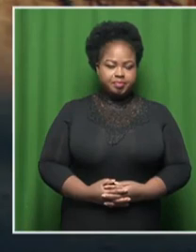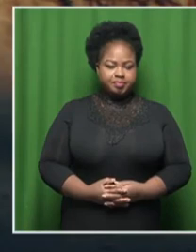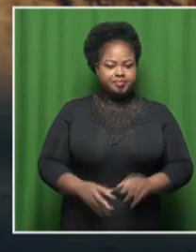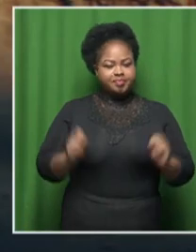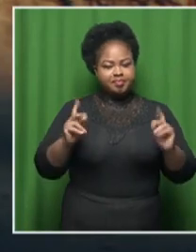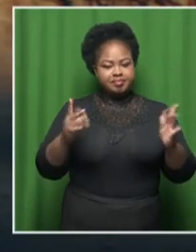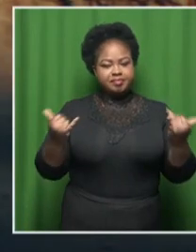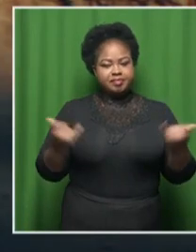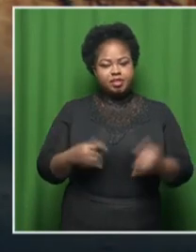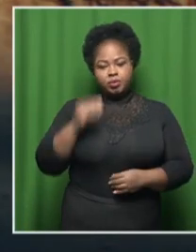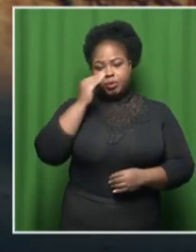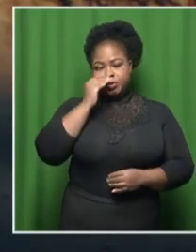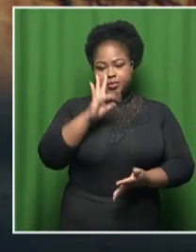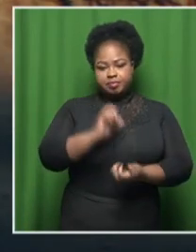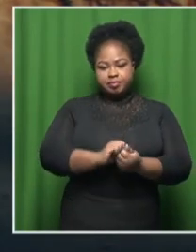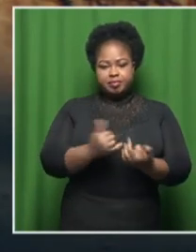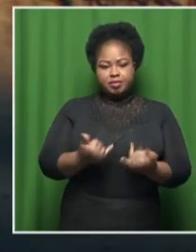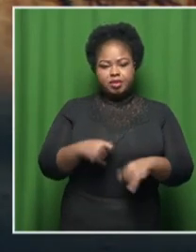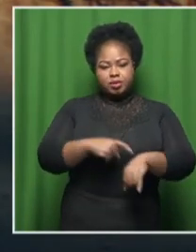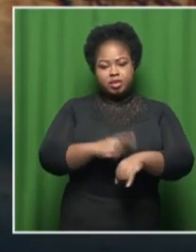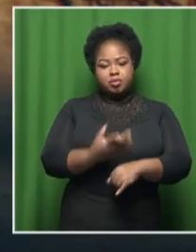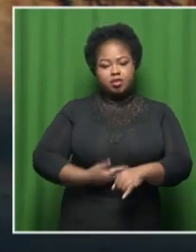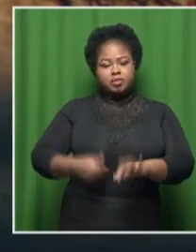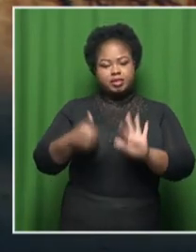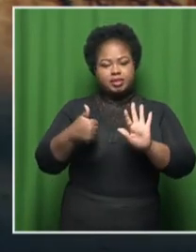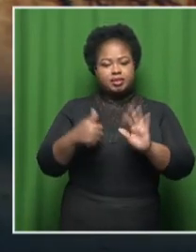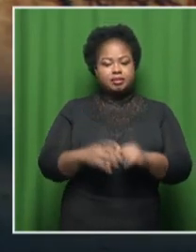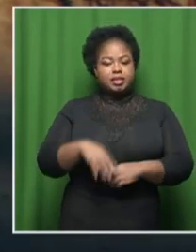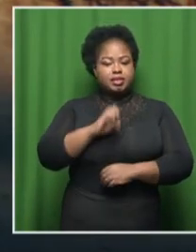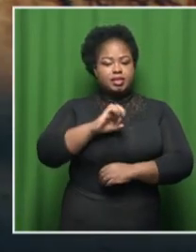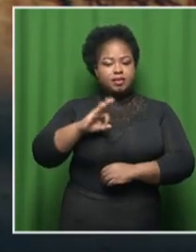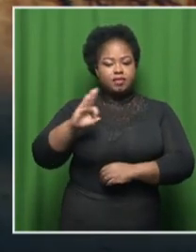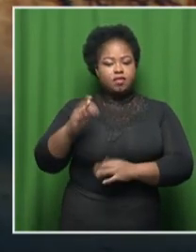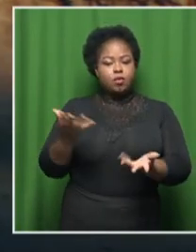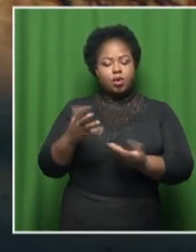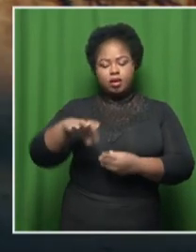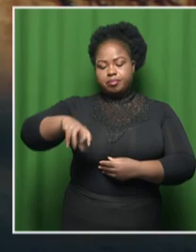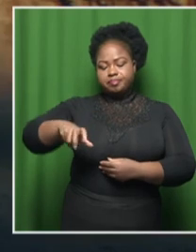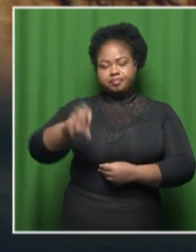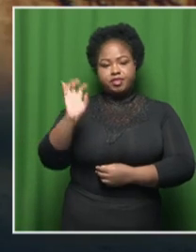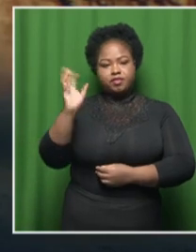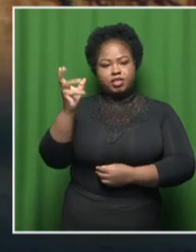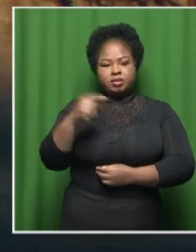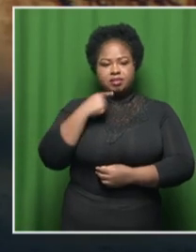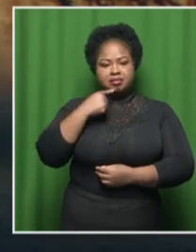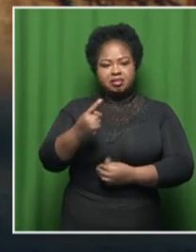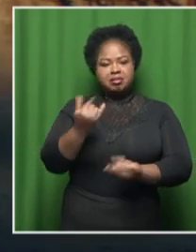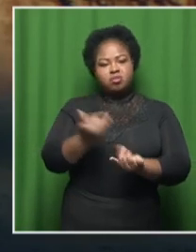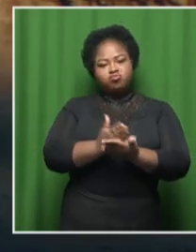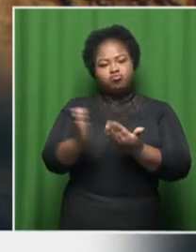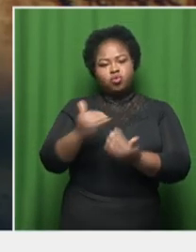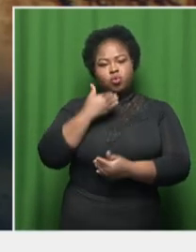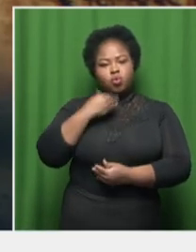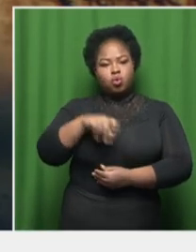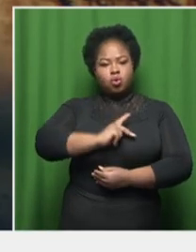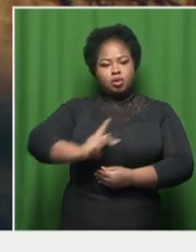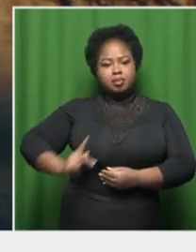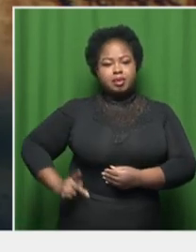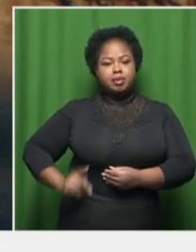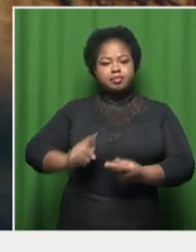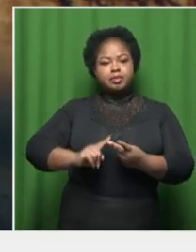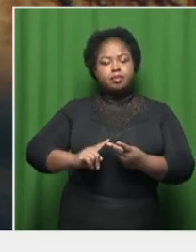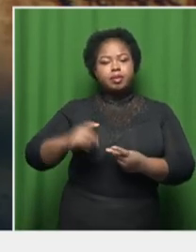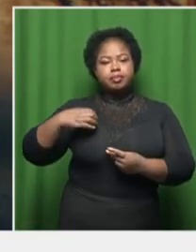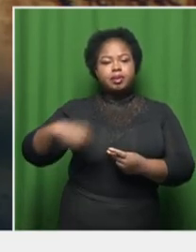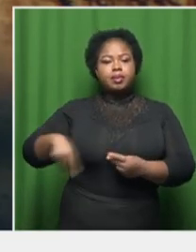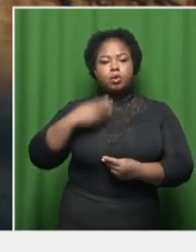All right, let's get into our news headline bulletin at 6.30. The EFF in the Free State says the imminent removal of Premier Sisi Ntombela will